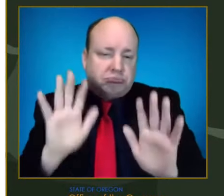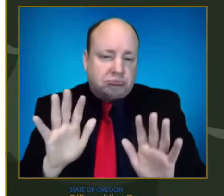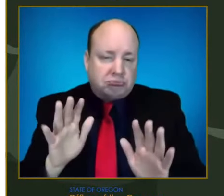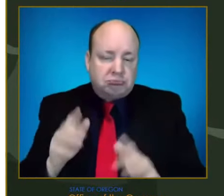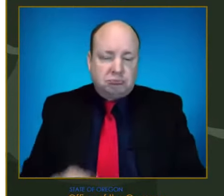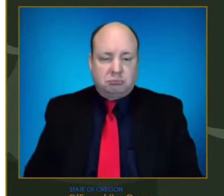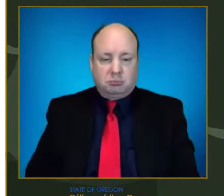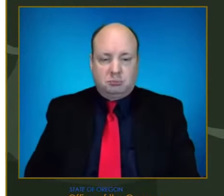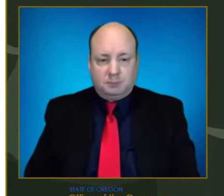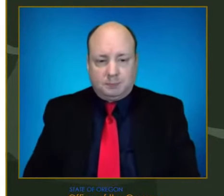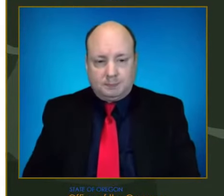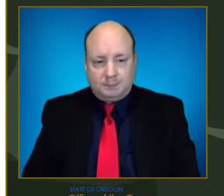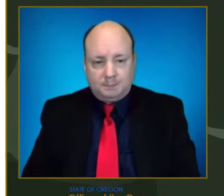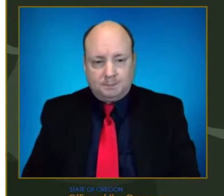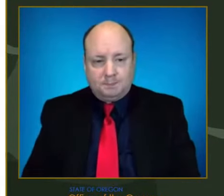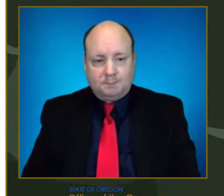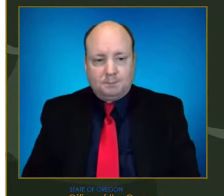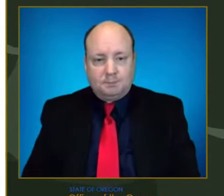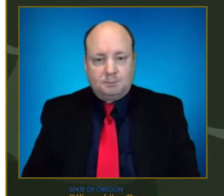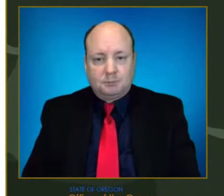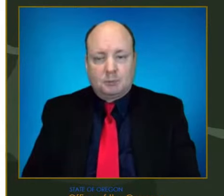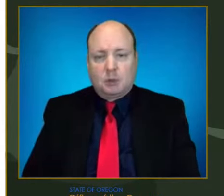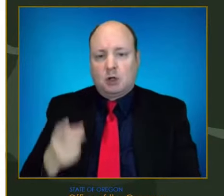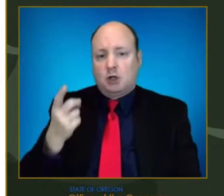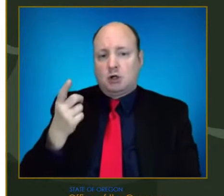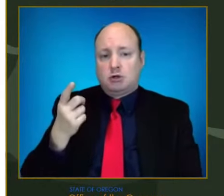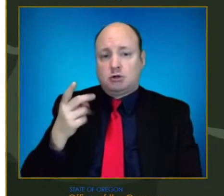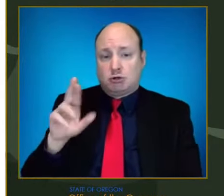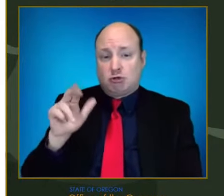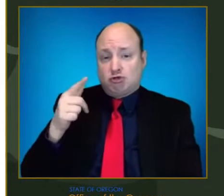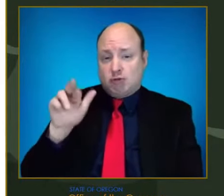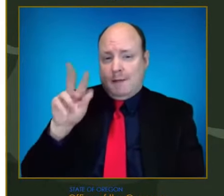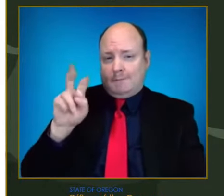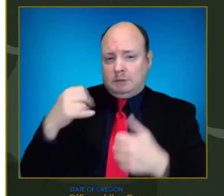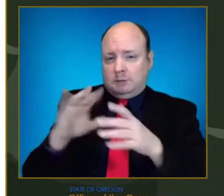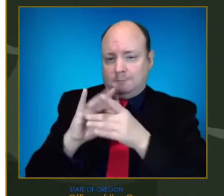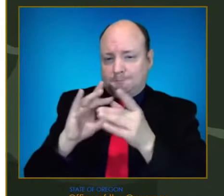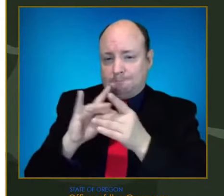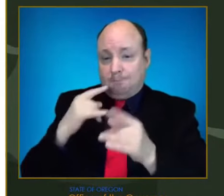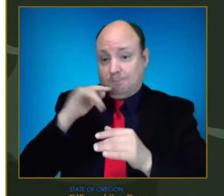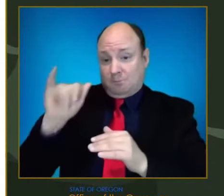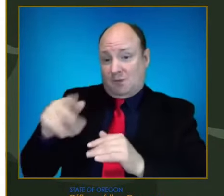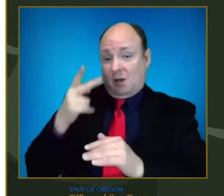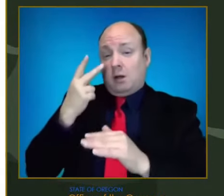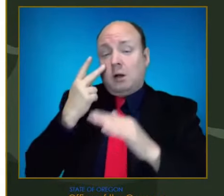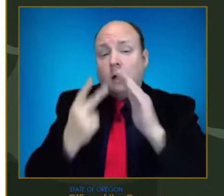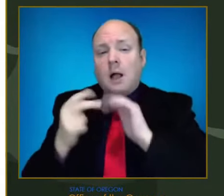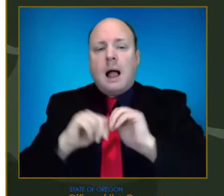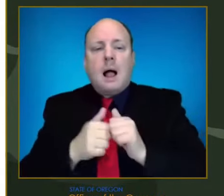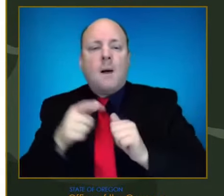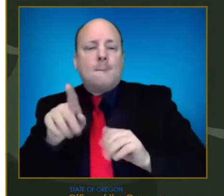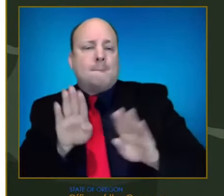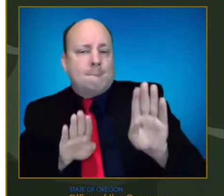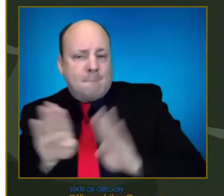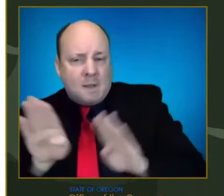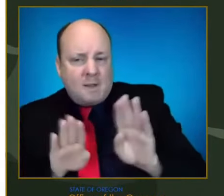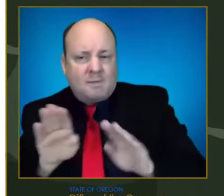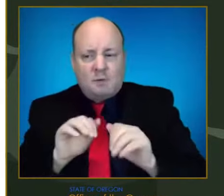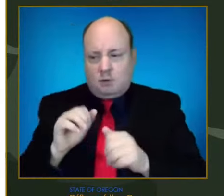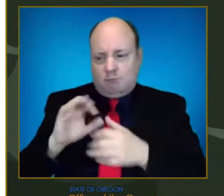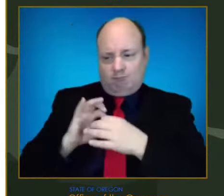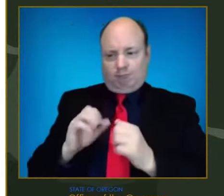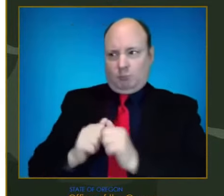So here you can see the forecast with behavior response and increased boosting. And unfortunately it is still dramatic and higher than Delta.